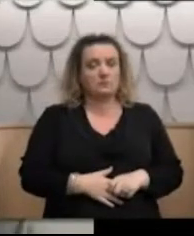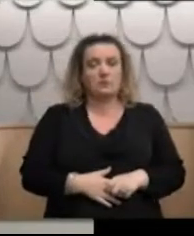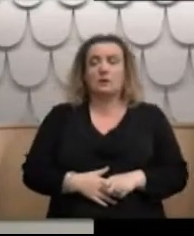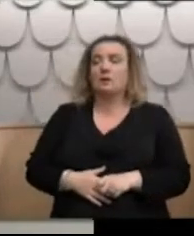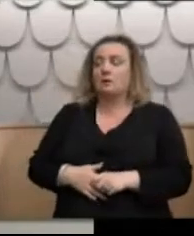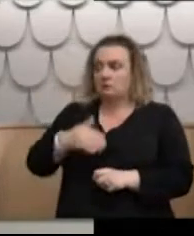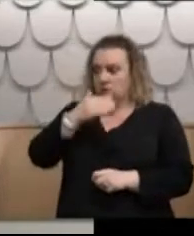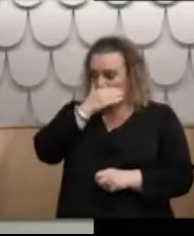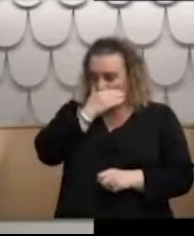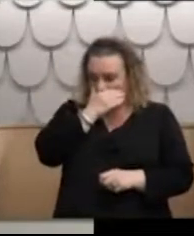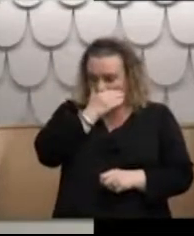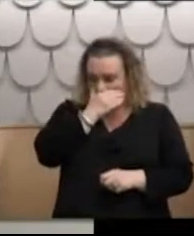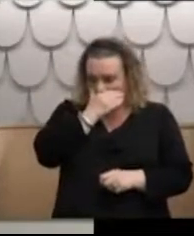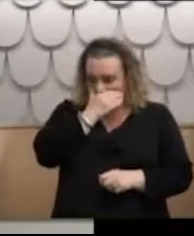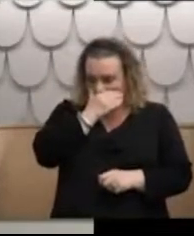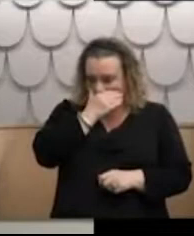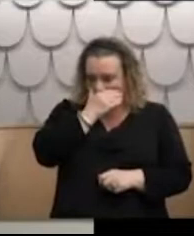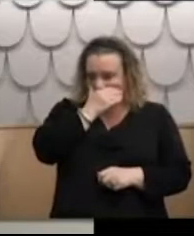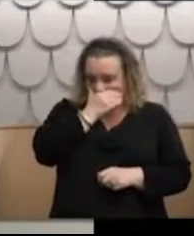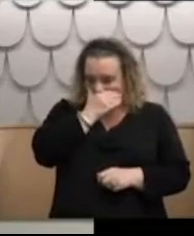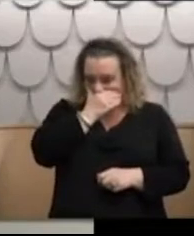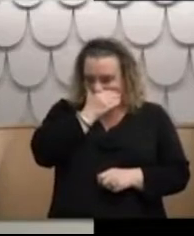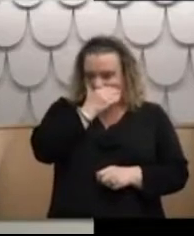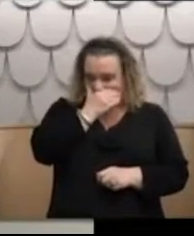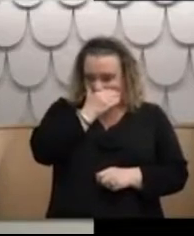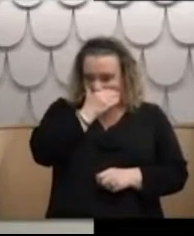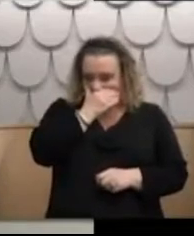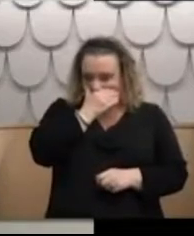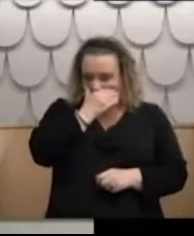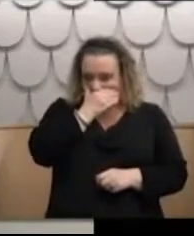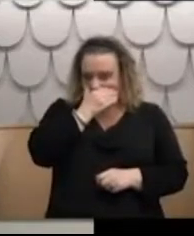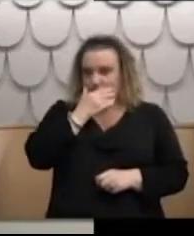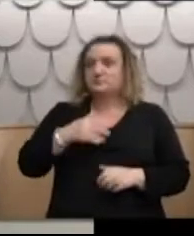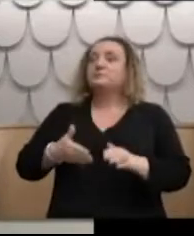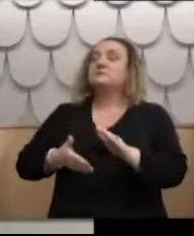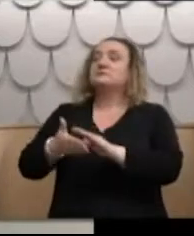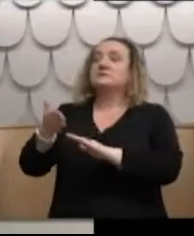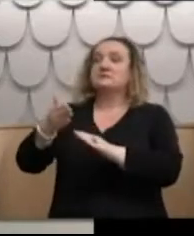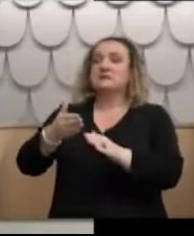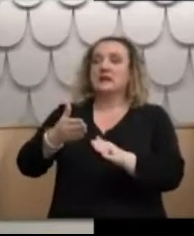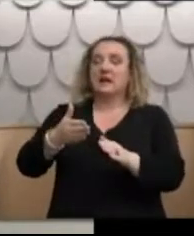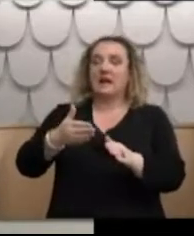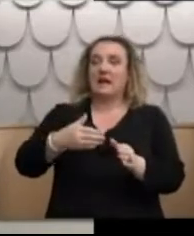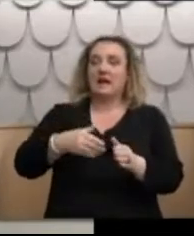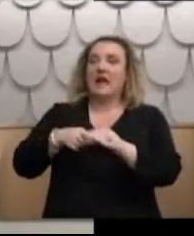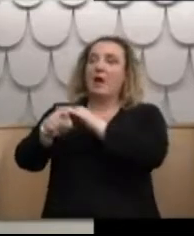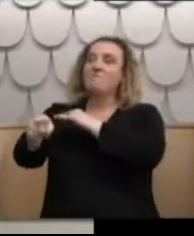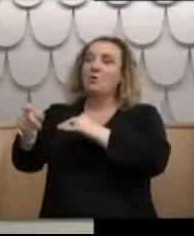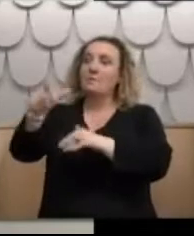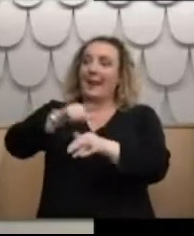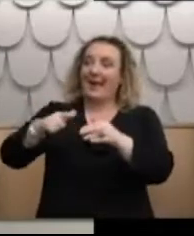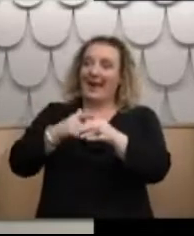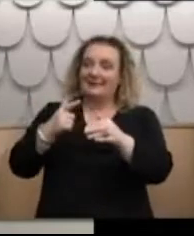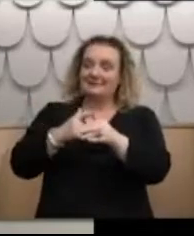18th December 1973. Lake Ellis was discharged. Stayed on 18th December 1973 after